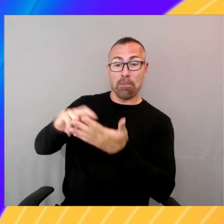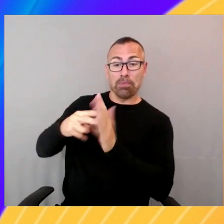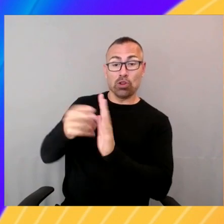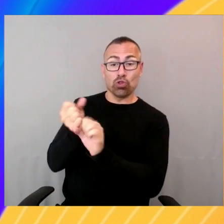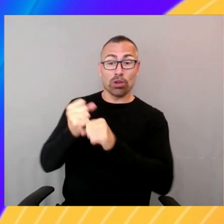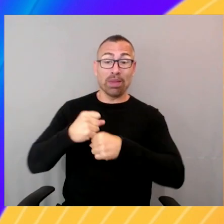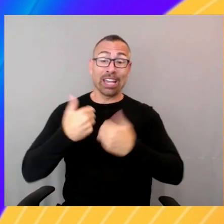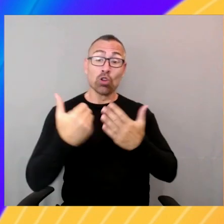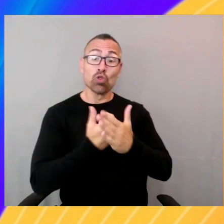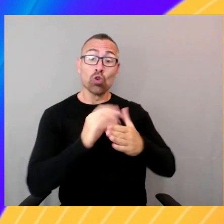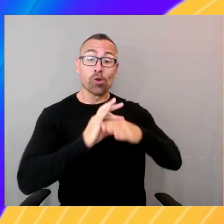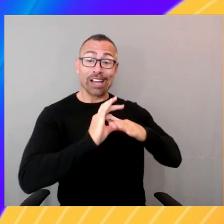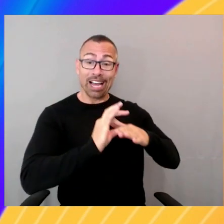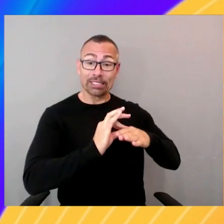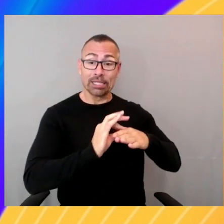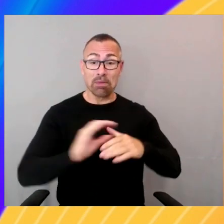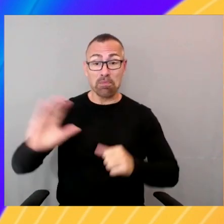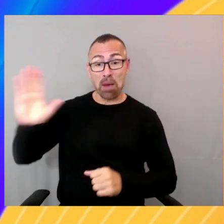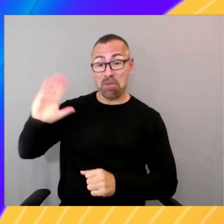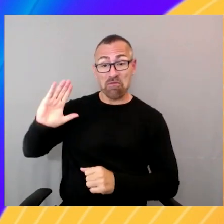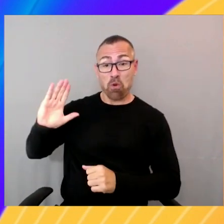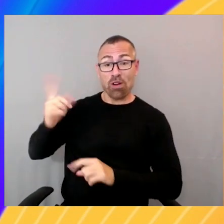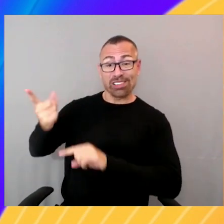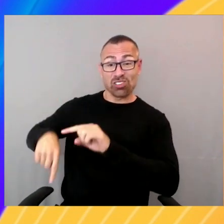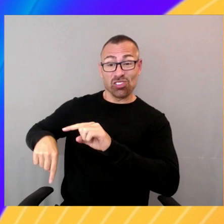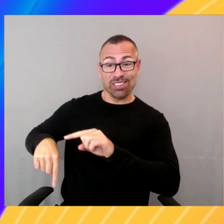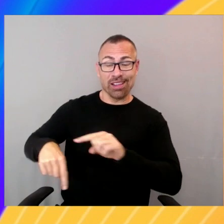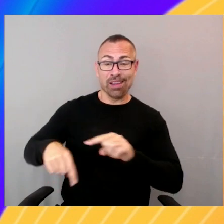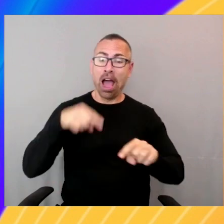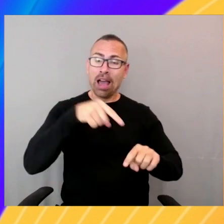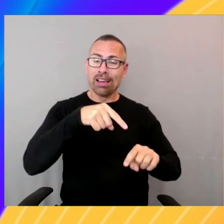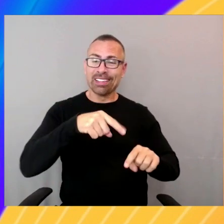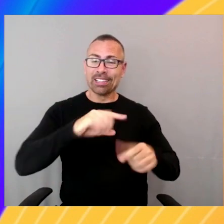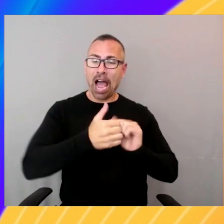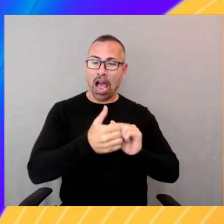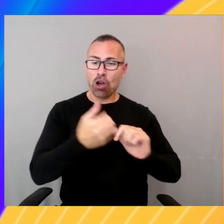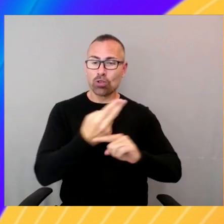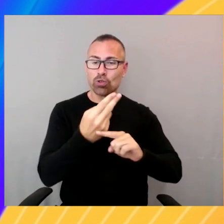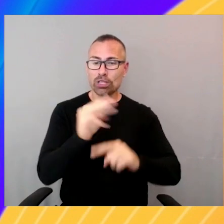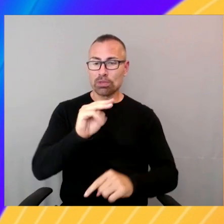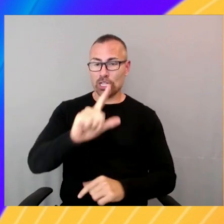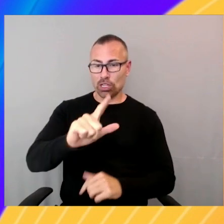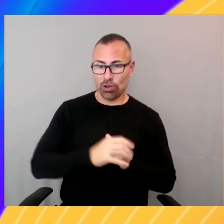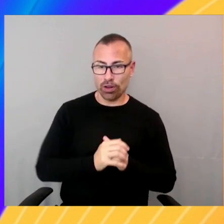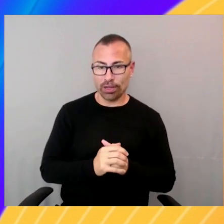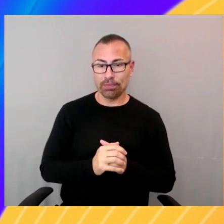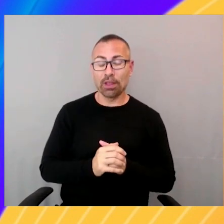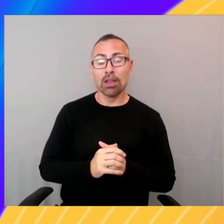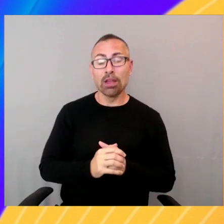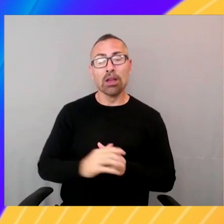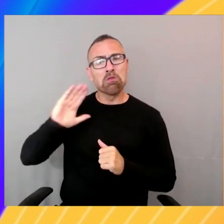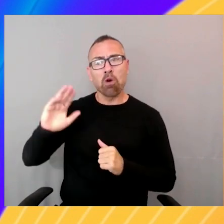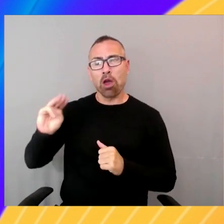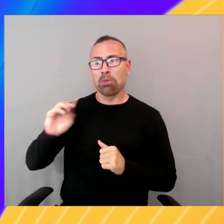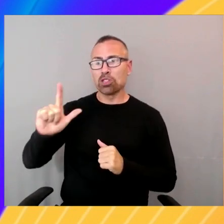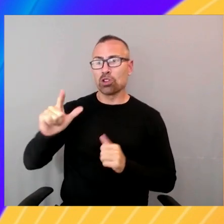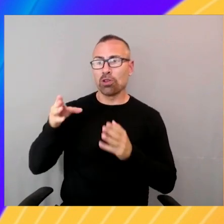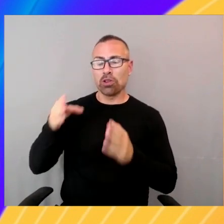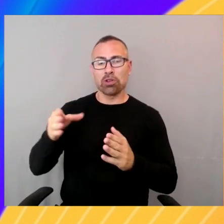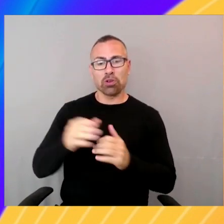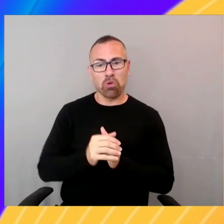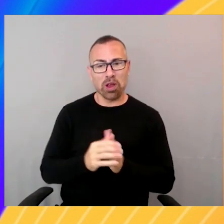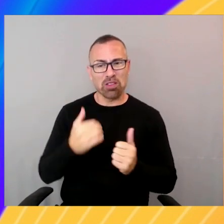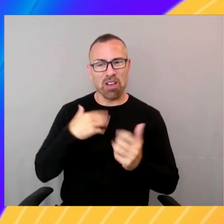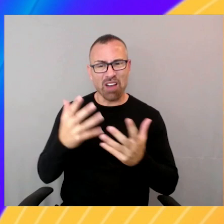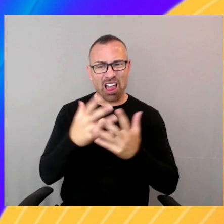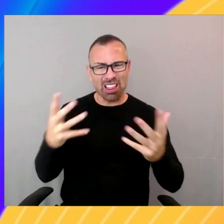So if you look back in the traditional machine learning way, you take a bunch of data, let's say sales records from the